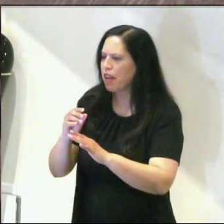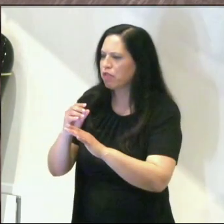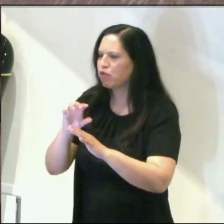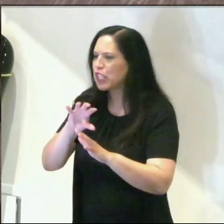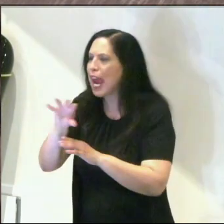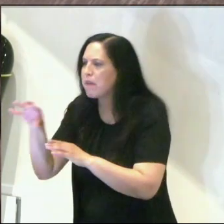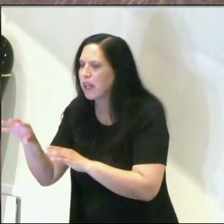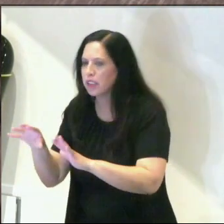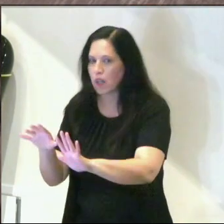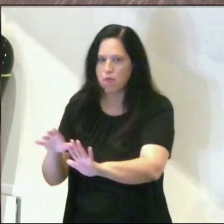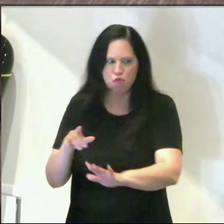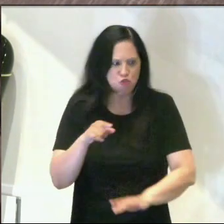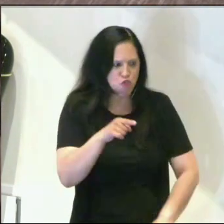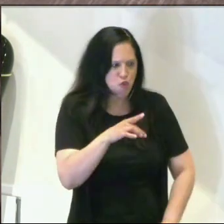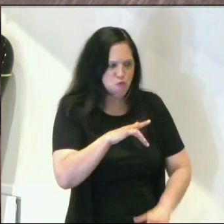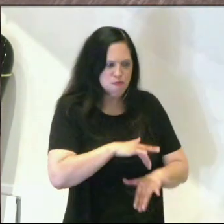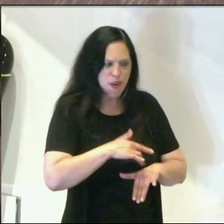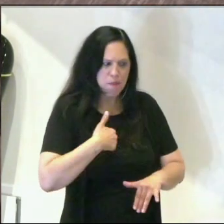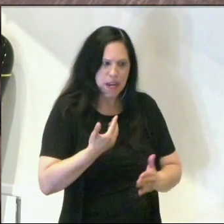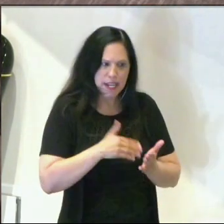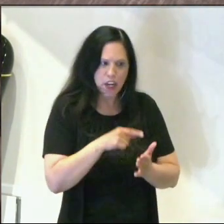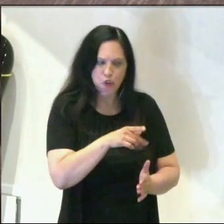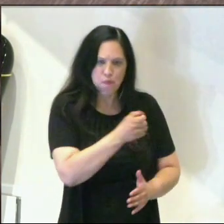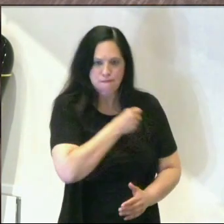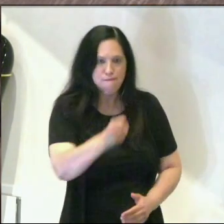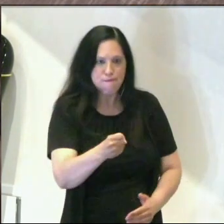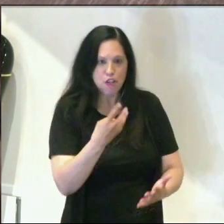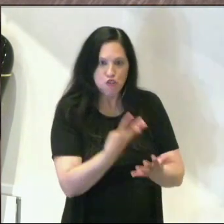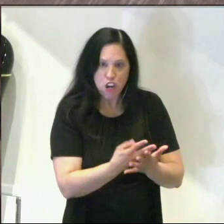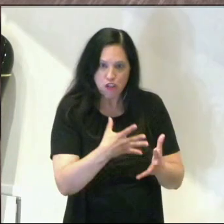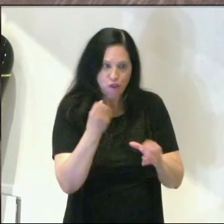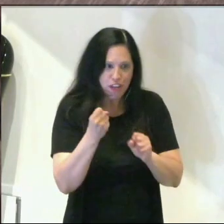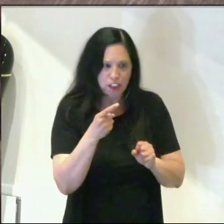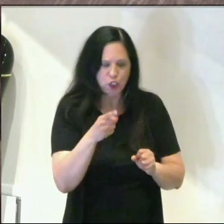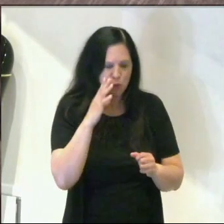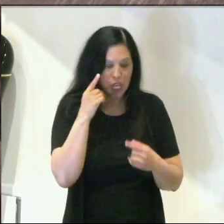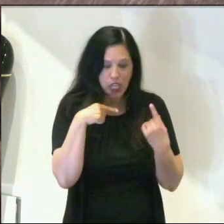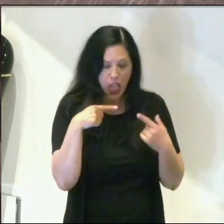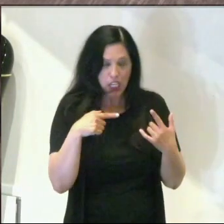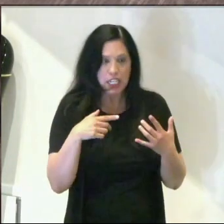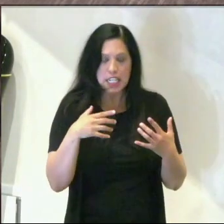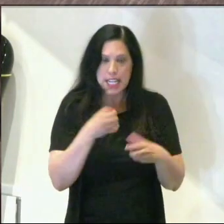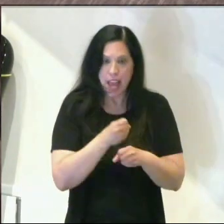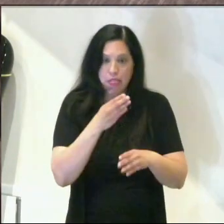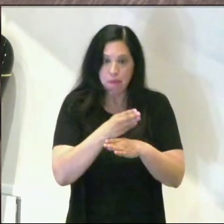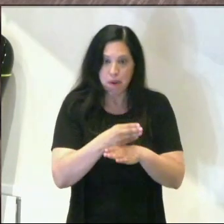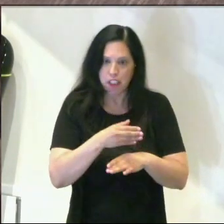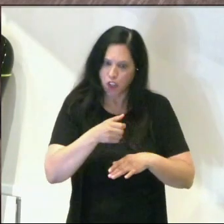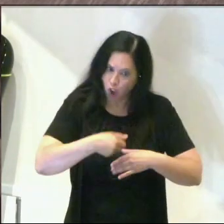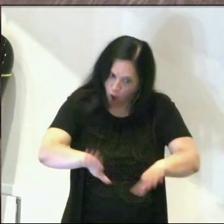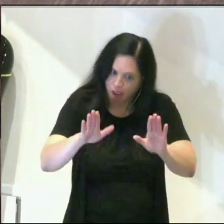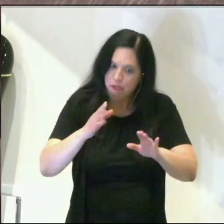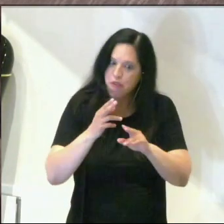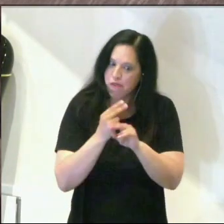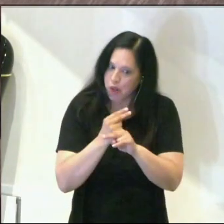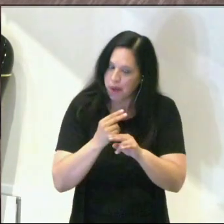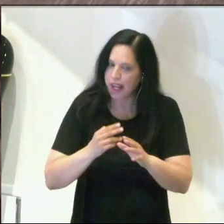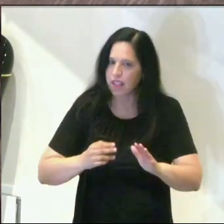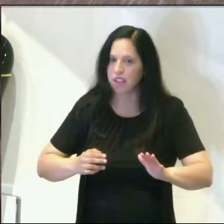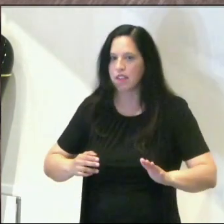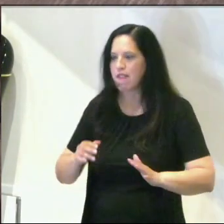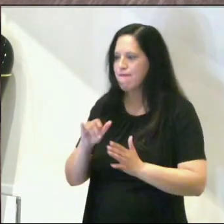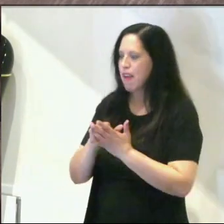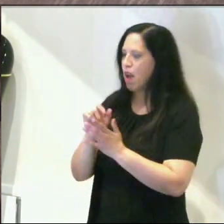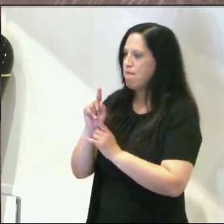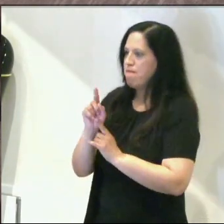you lay a finger on me again, and you're going to go to jail so fast your head's going to spin. Get this bus off the freeway. It was at